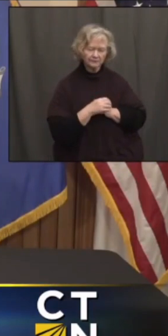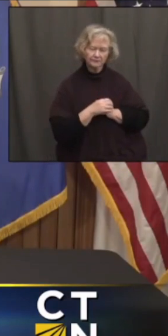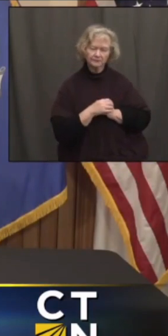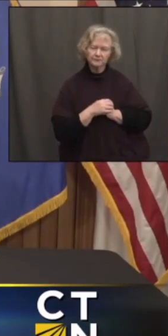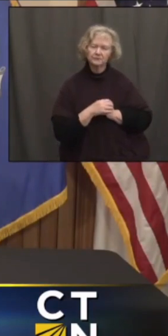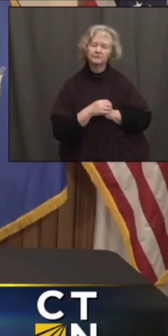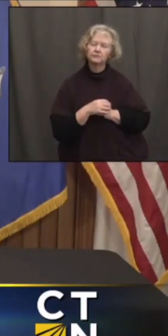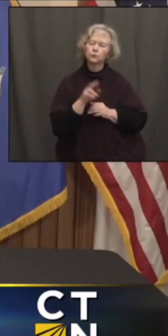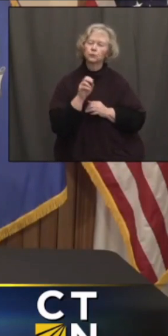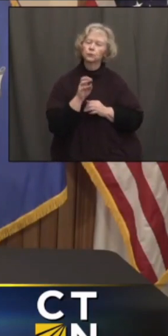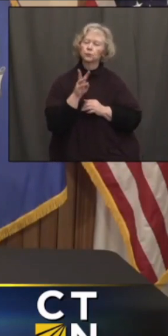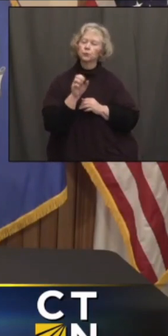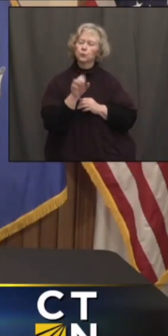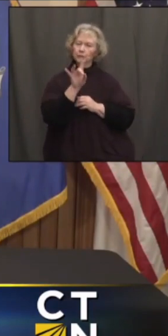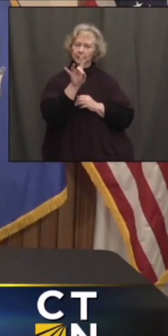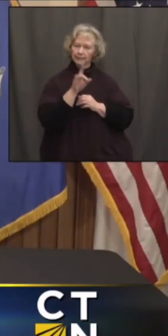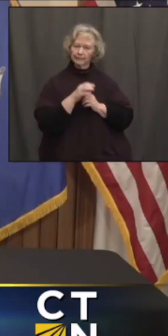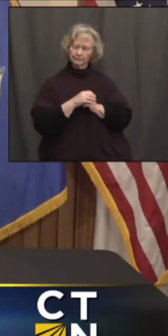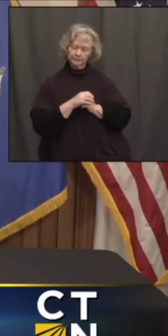News 8.